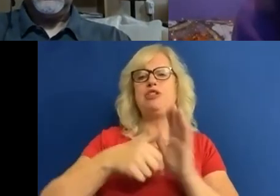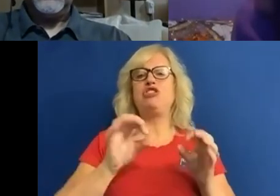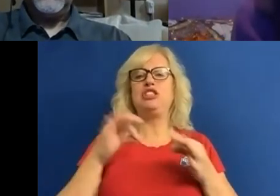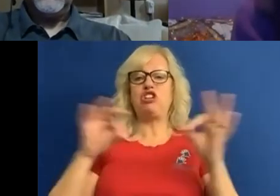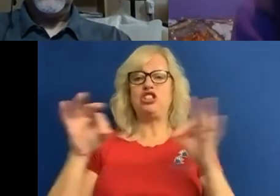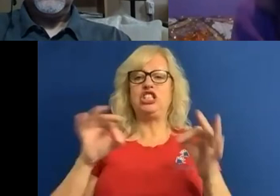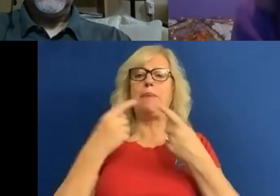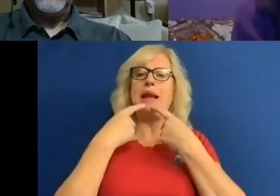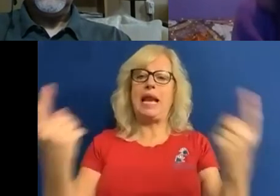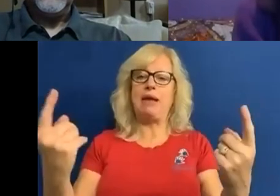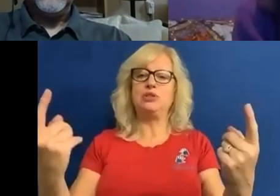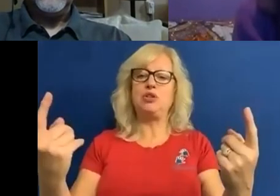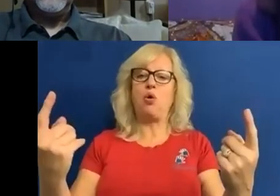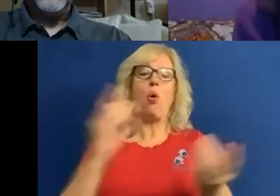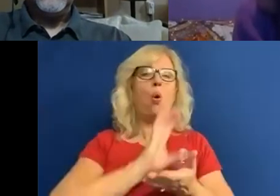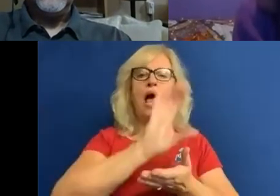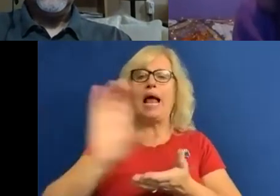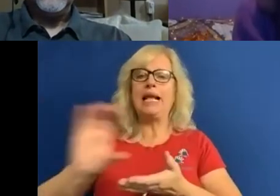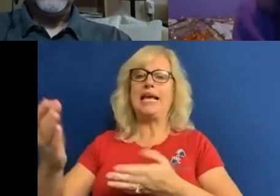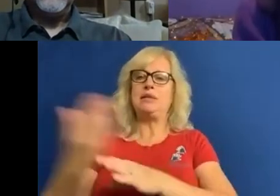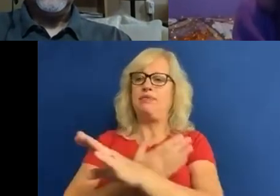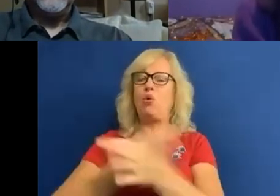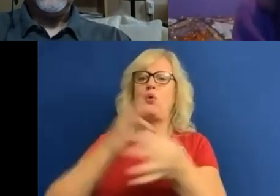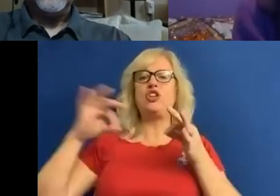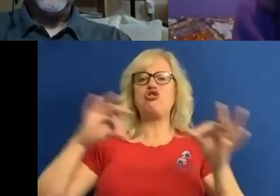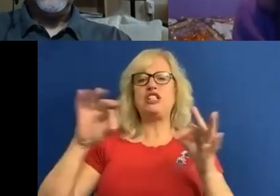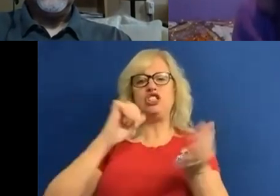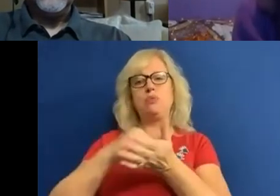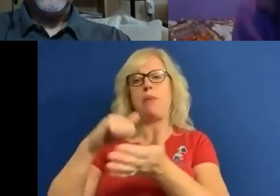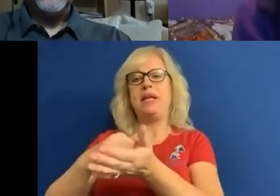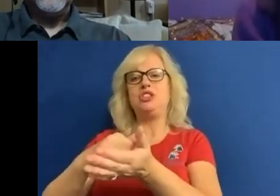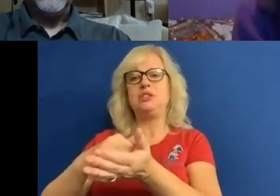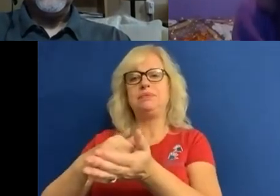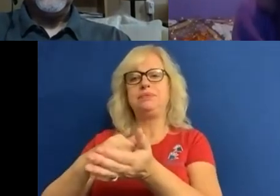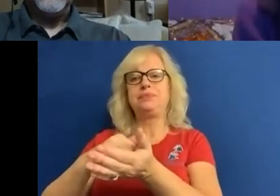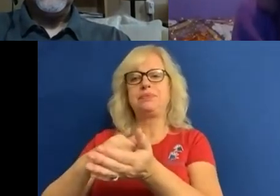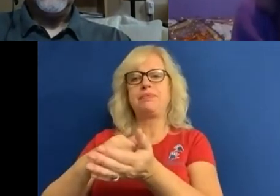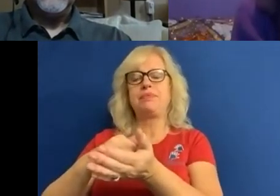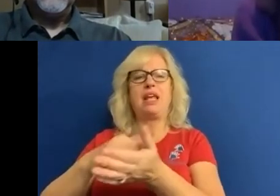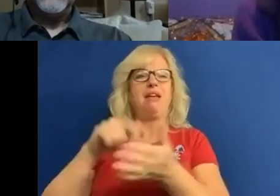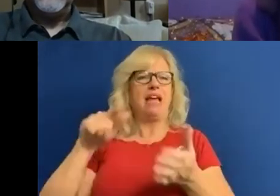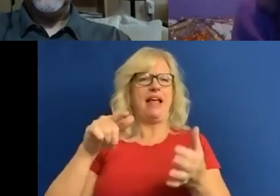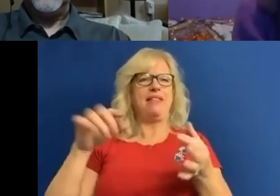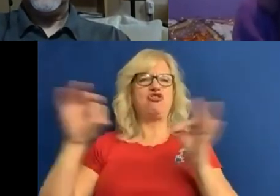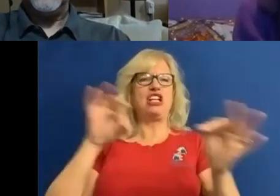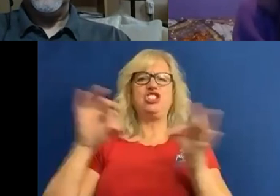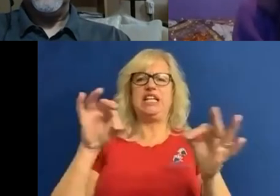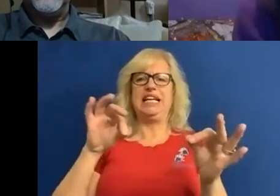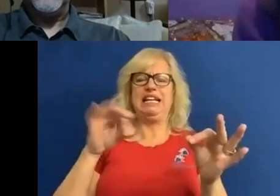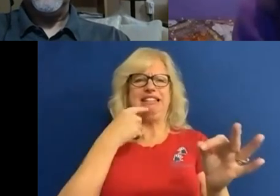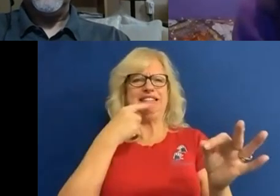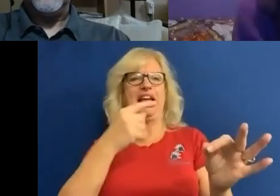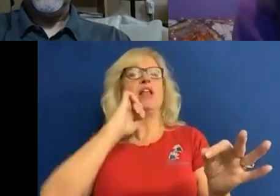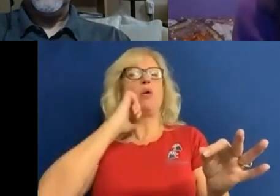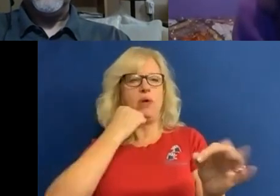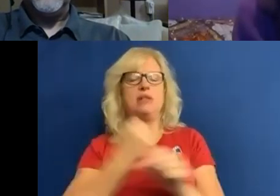or allocated before the strategy was even published. And the strategy was padded out with promises to do more research and